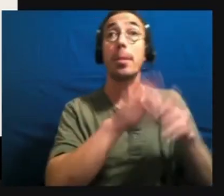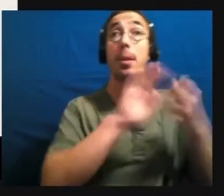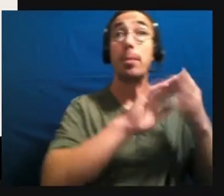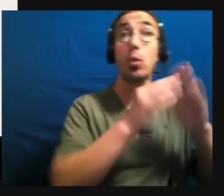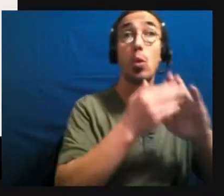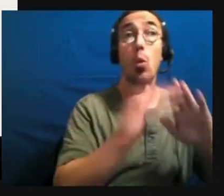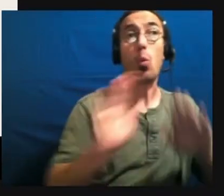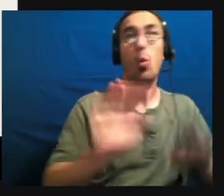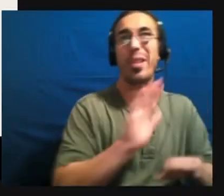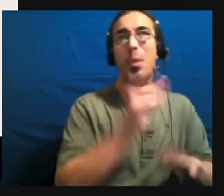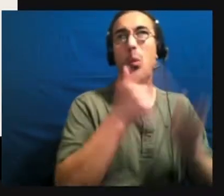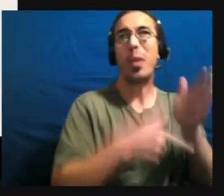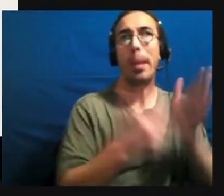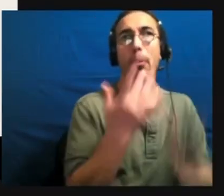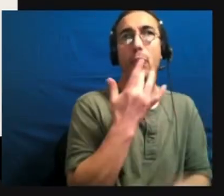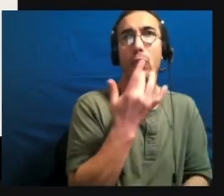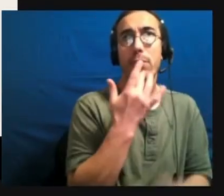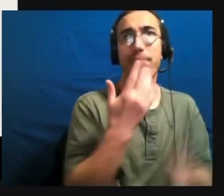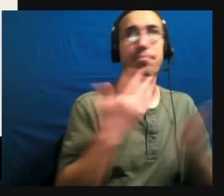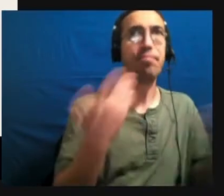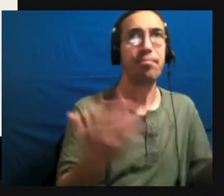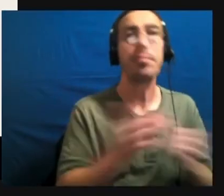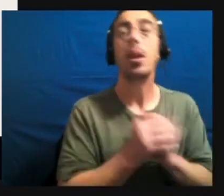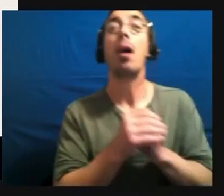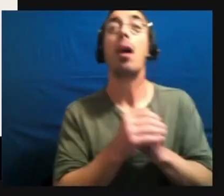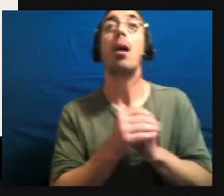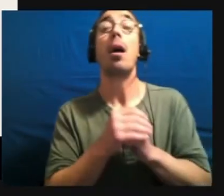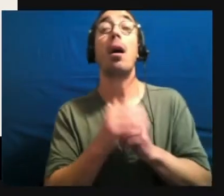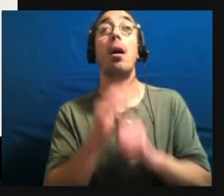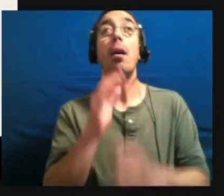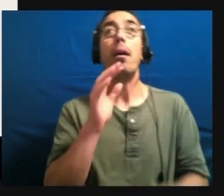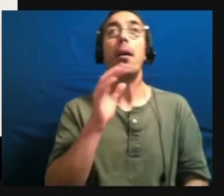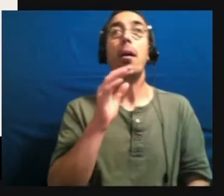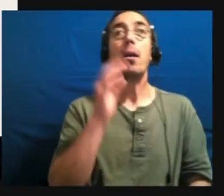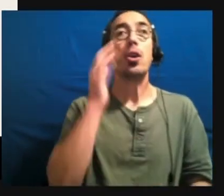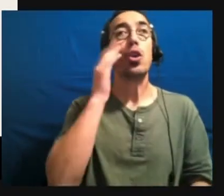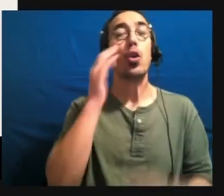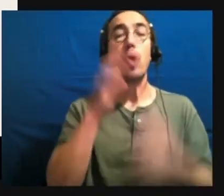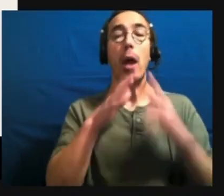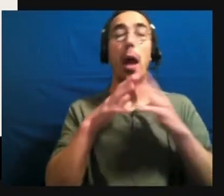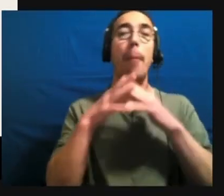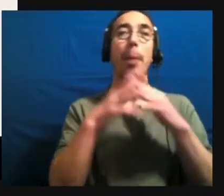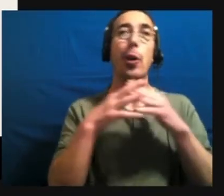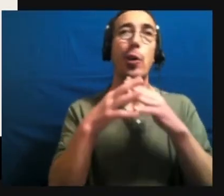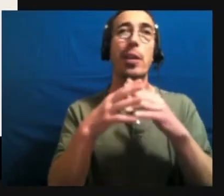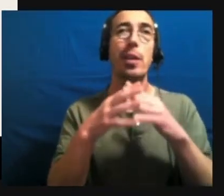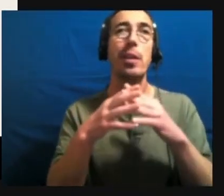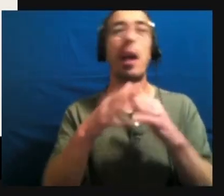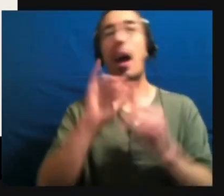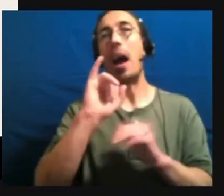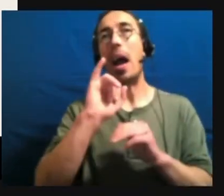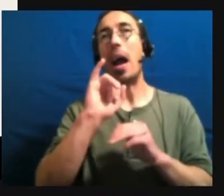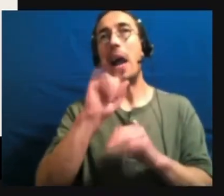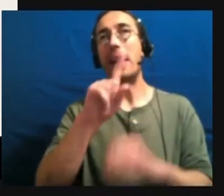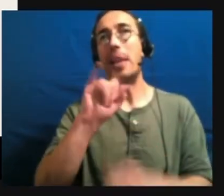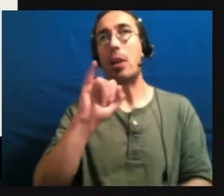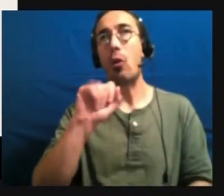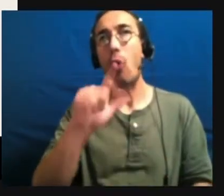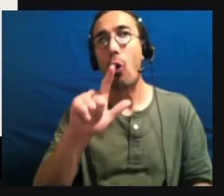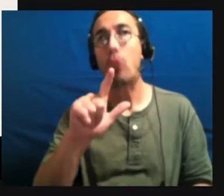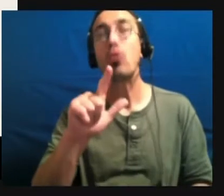the American Psychological Association in their seventh edition of